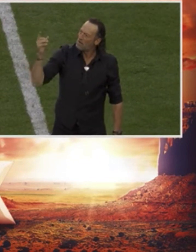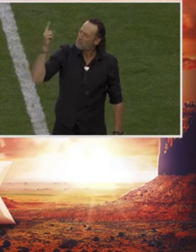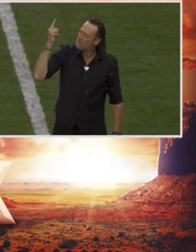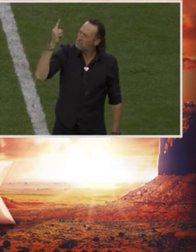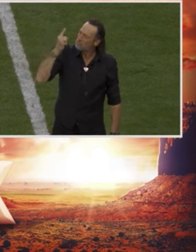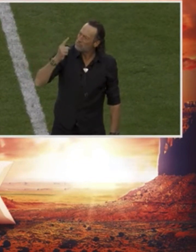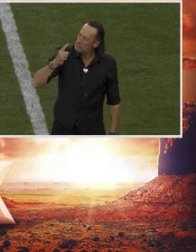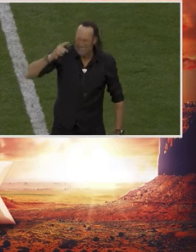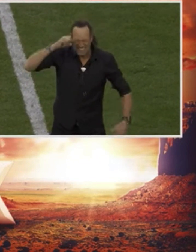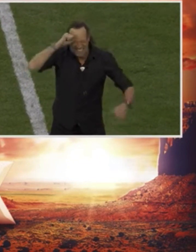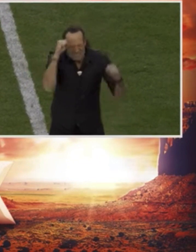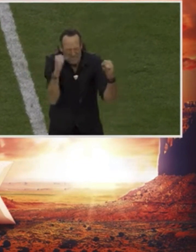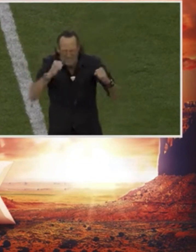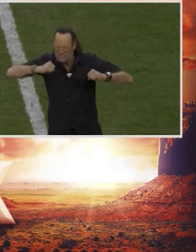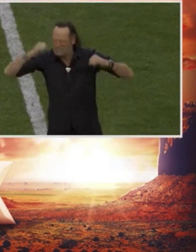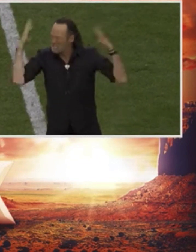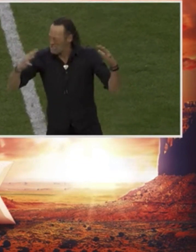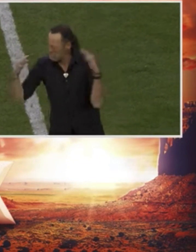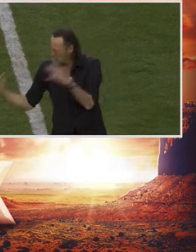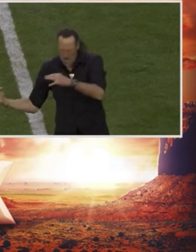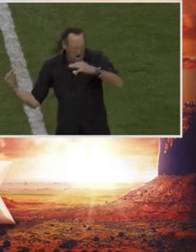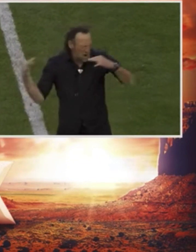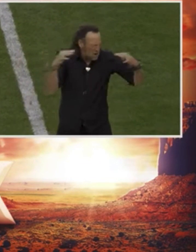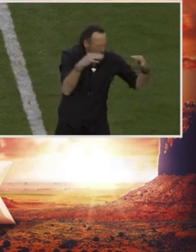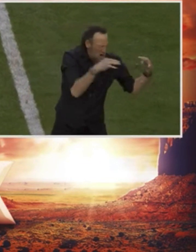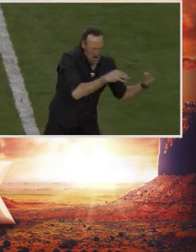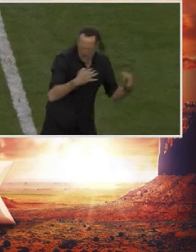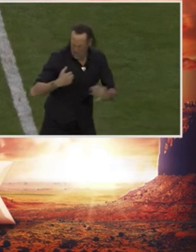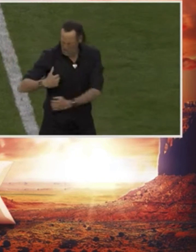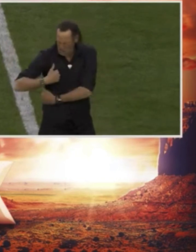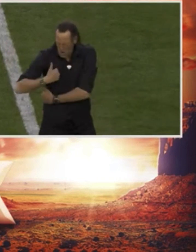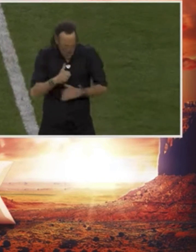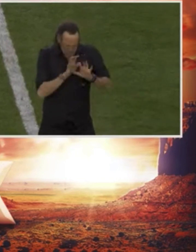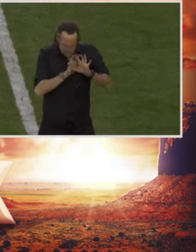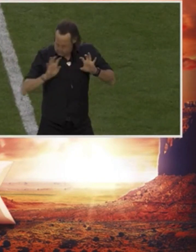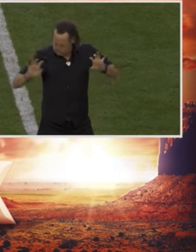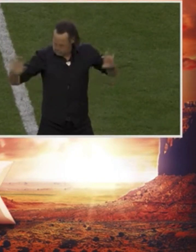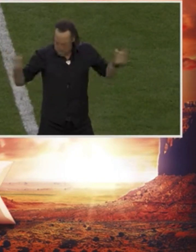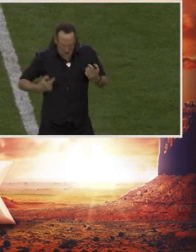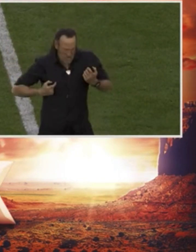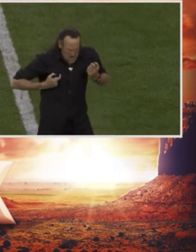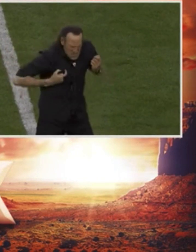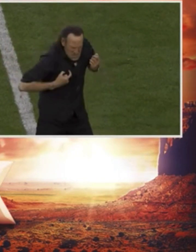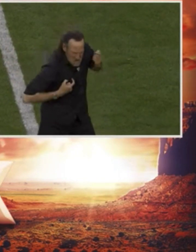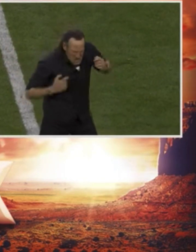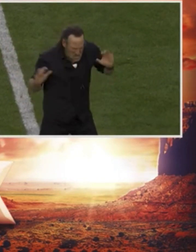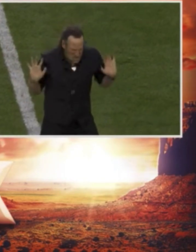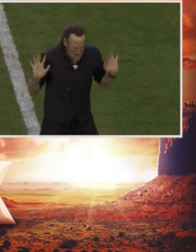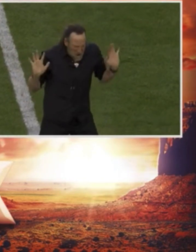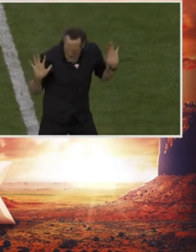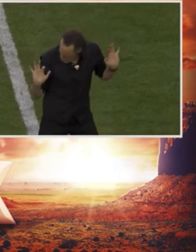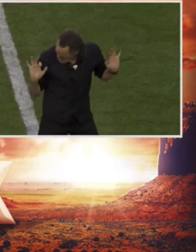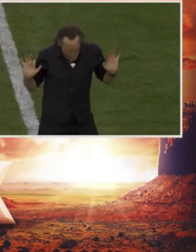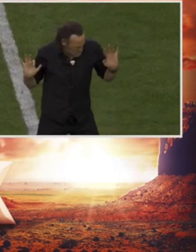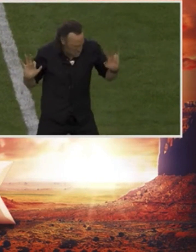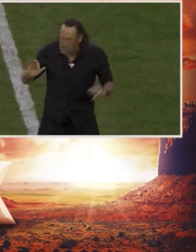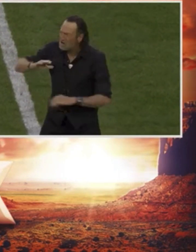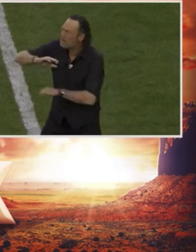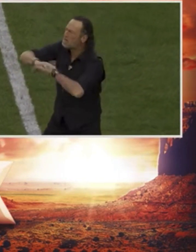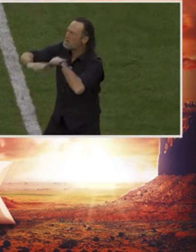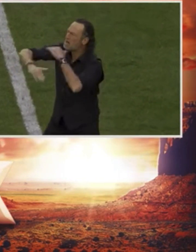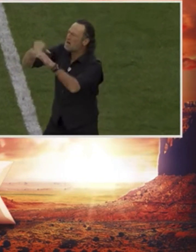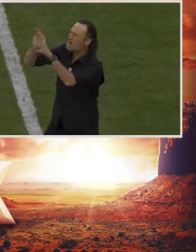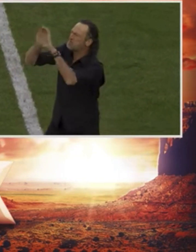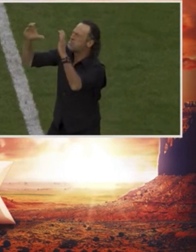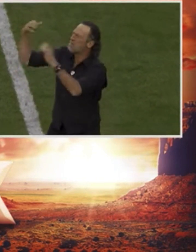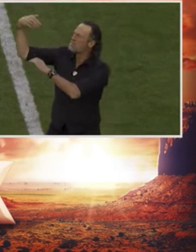through the perilous fight, o'er the